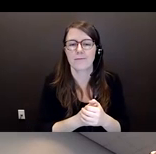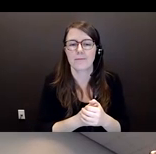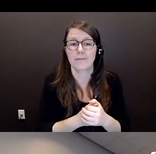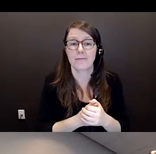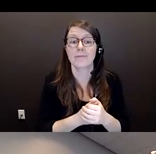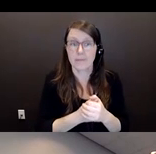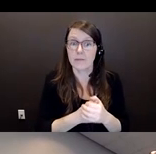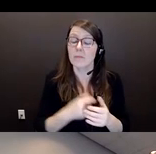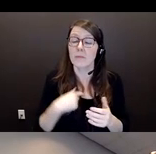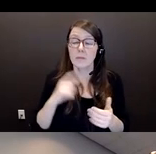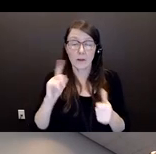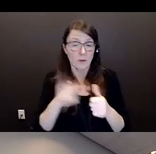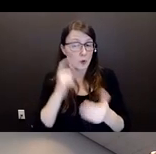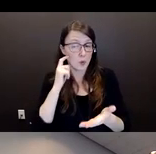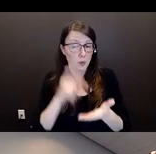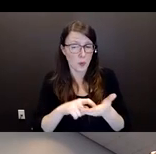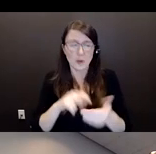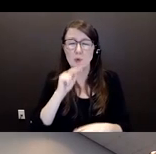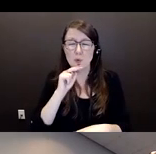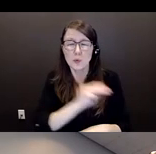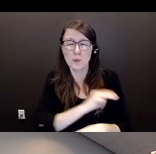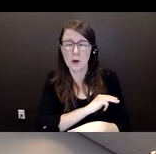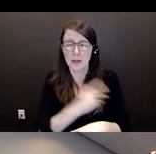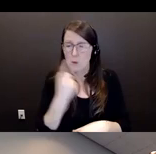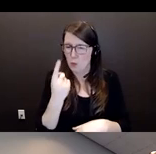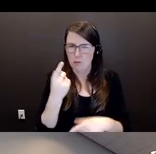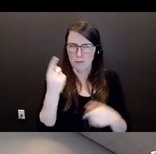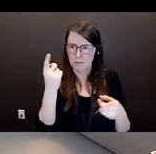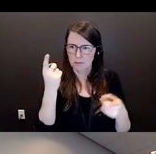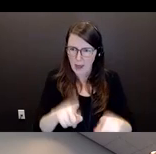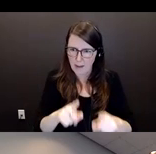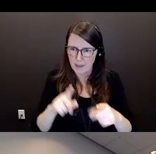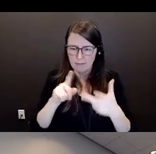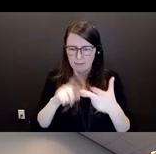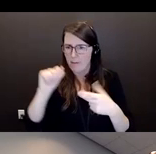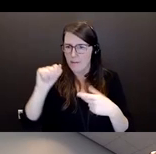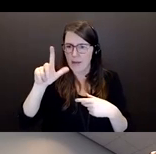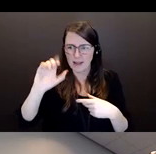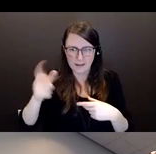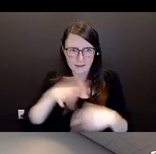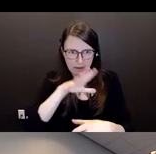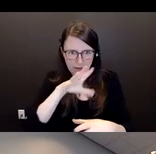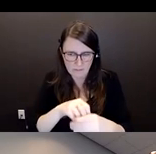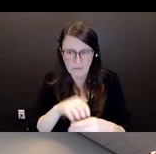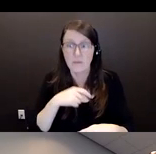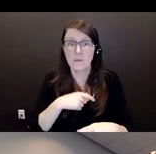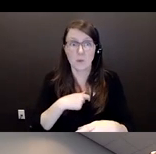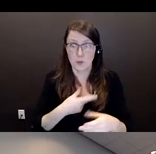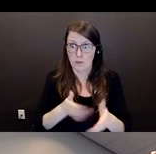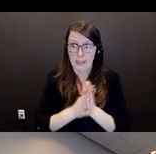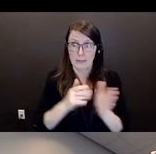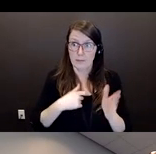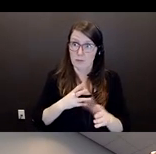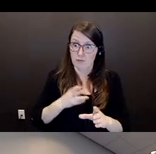new market involved Alex, and I was being asked to go testify as to the character of Alex in another